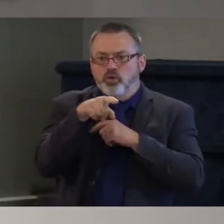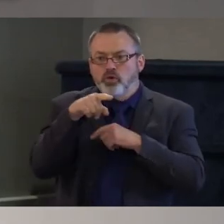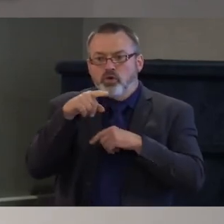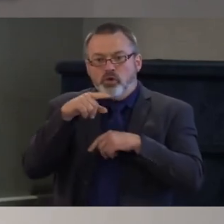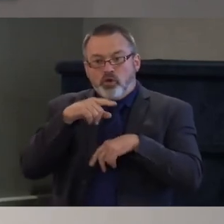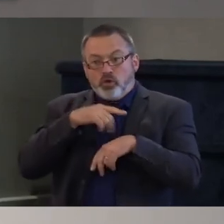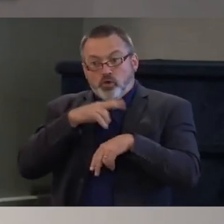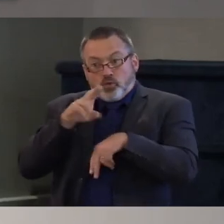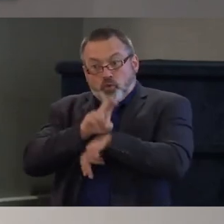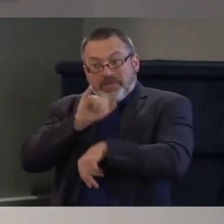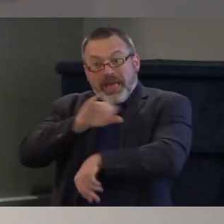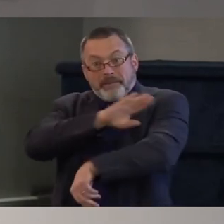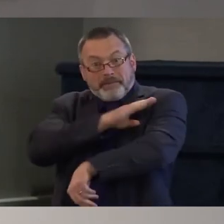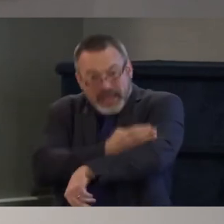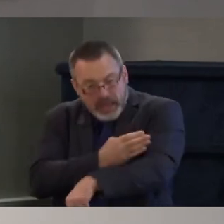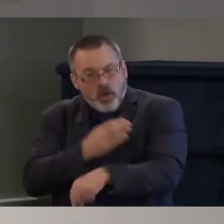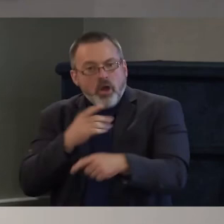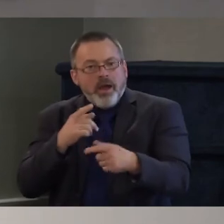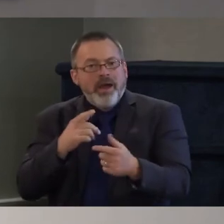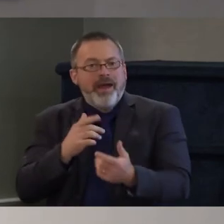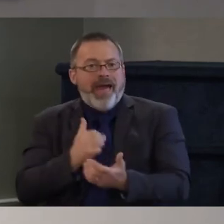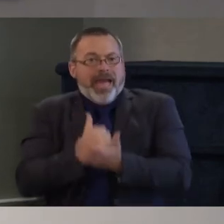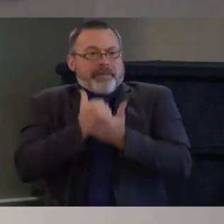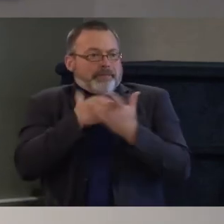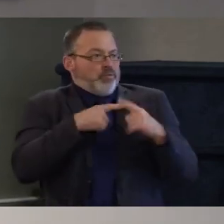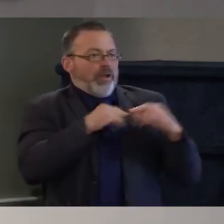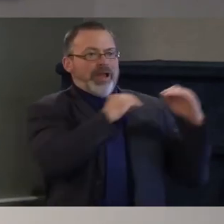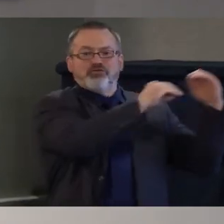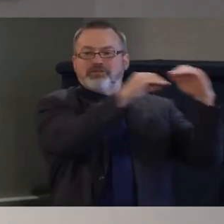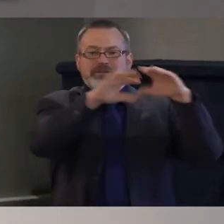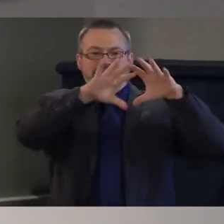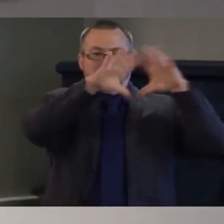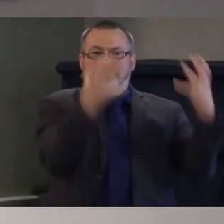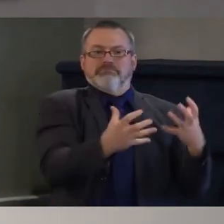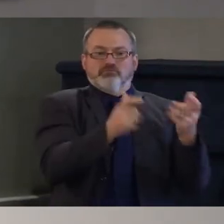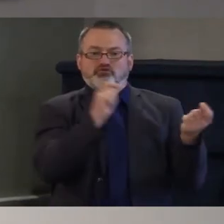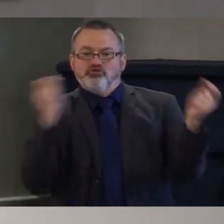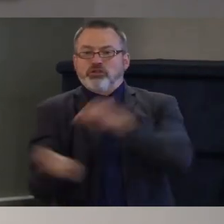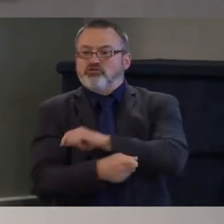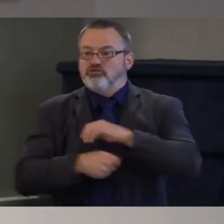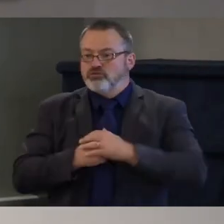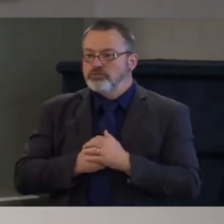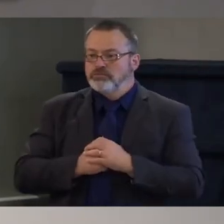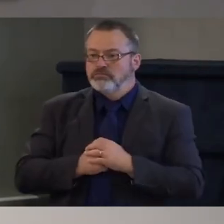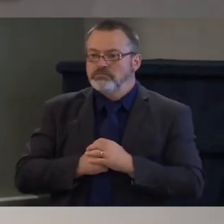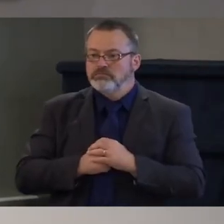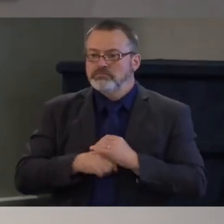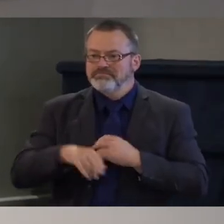so that is my vision give you not just a metaphorical seat at the table but a real voice and policy